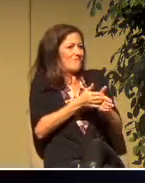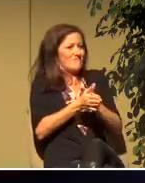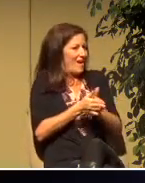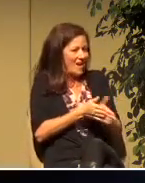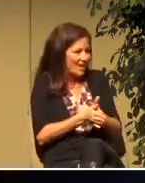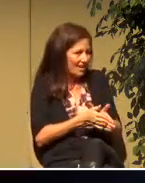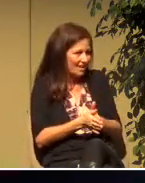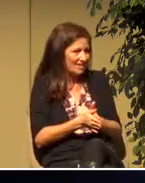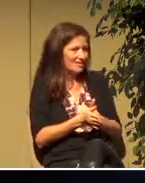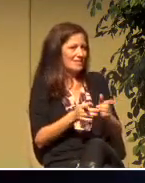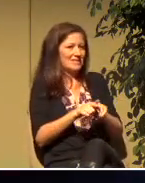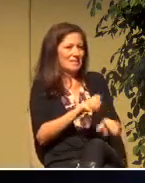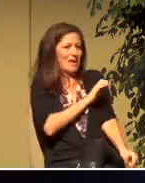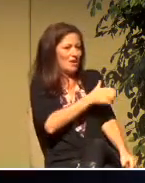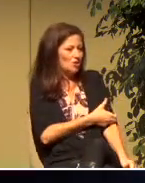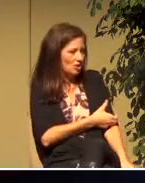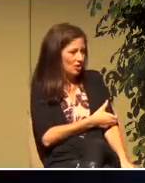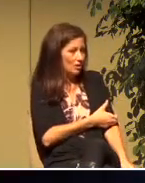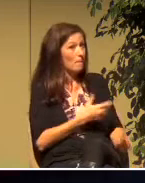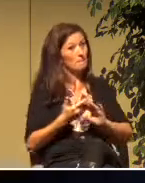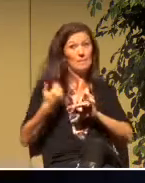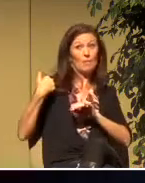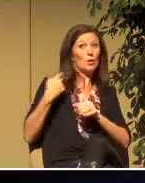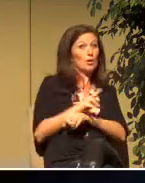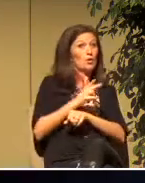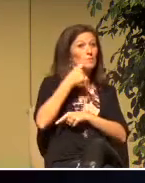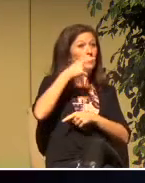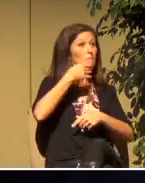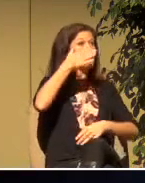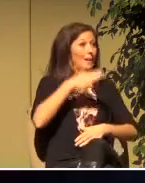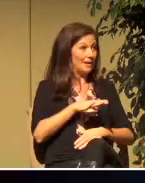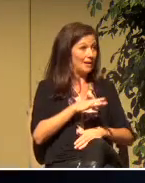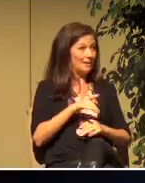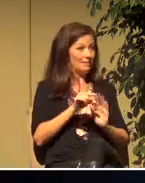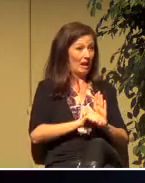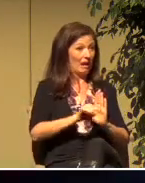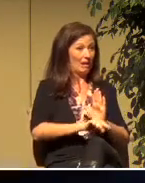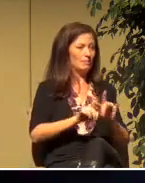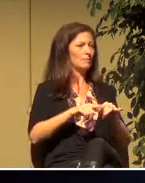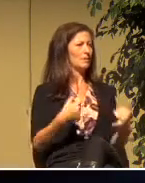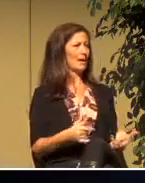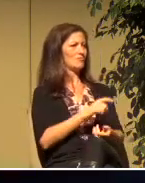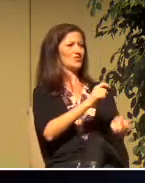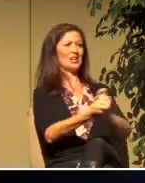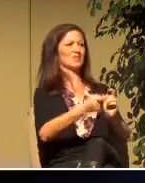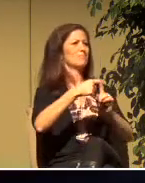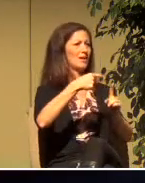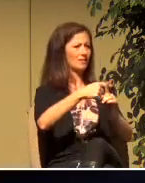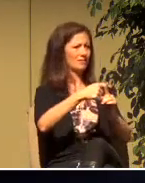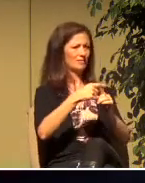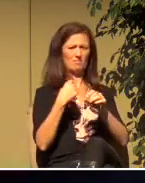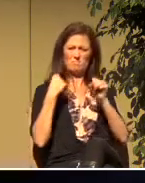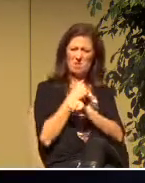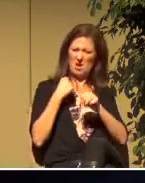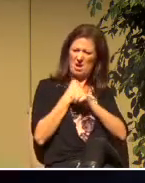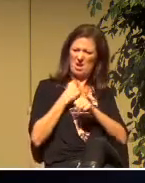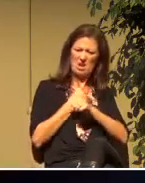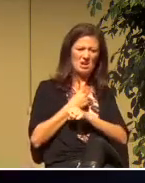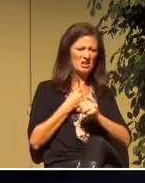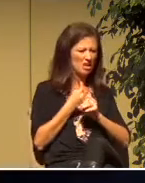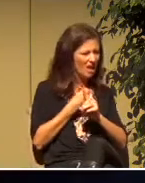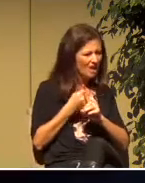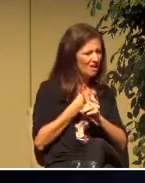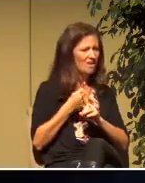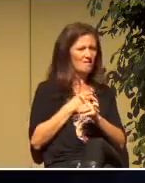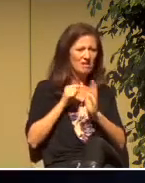with the same energy that he used to persecute and beat down the followers of